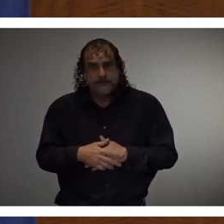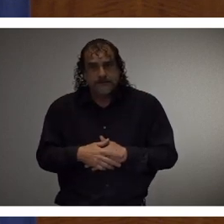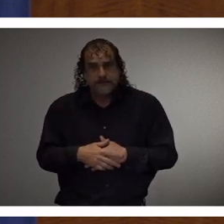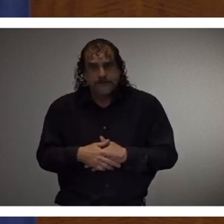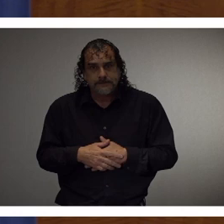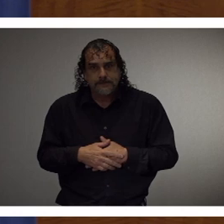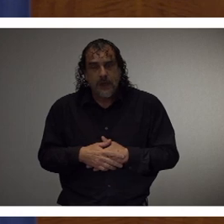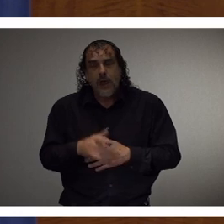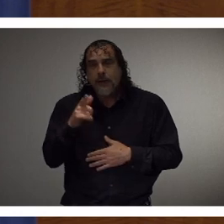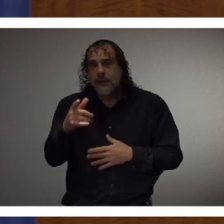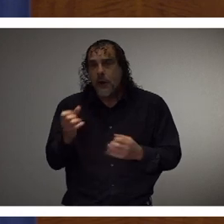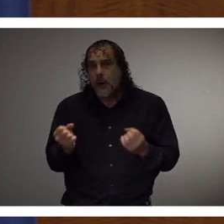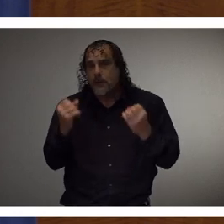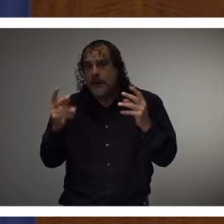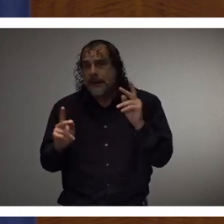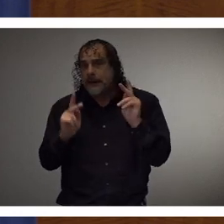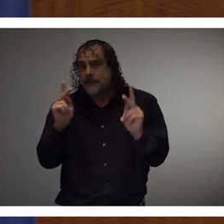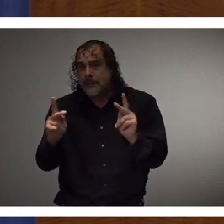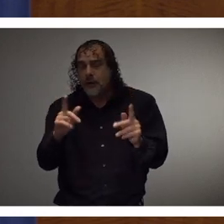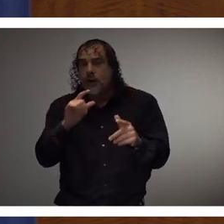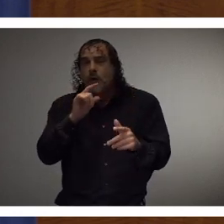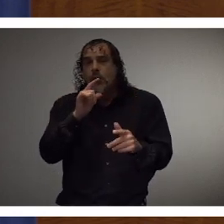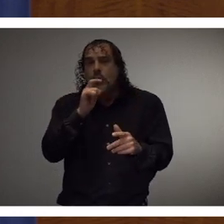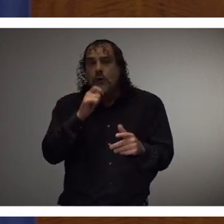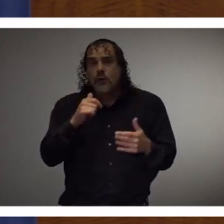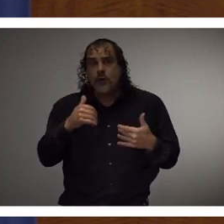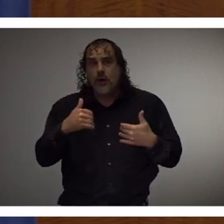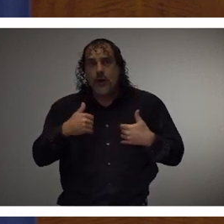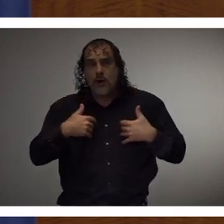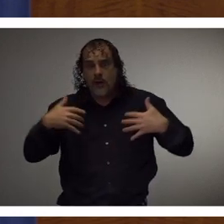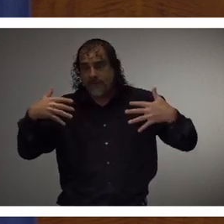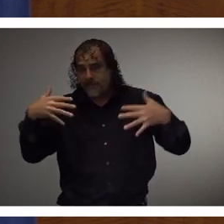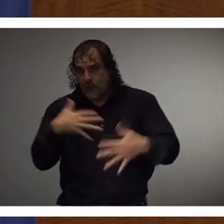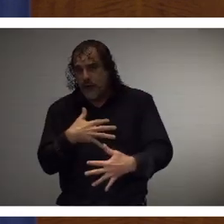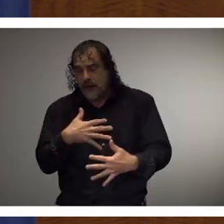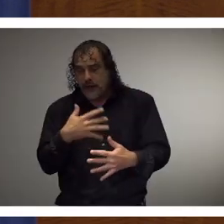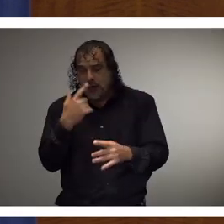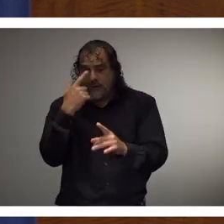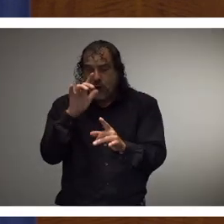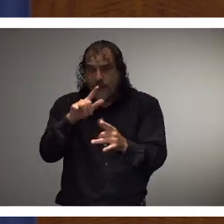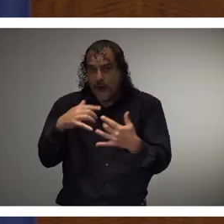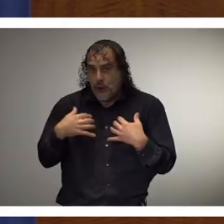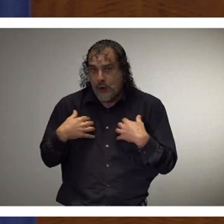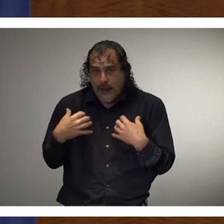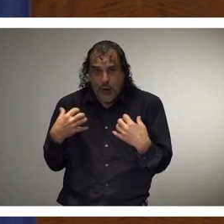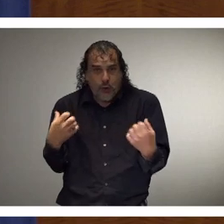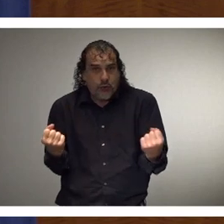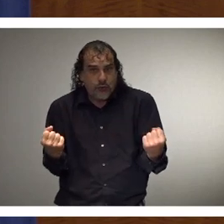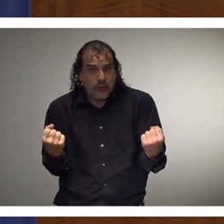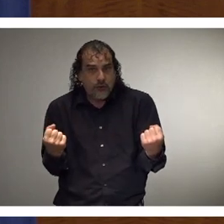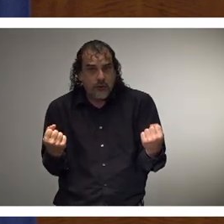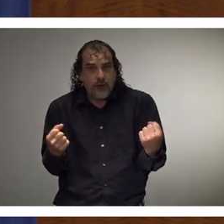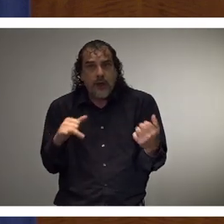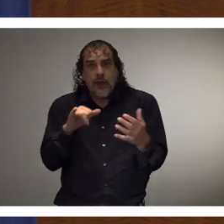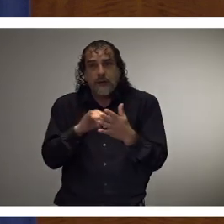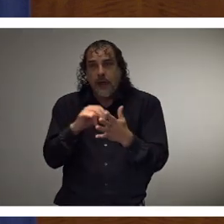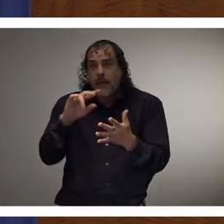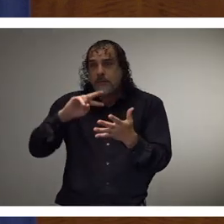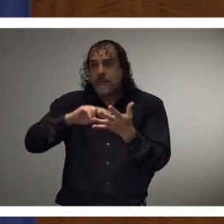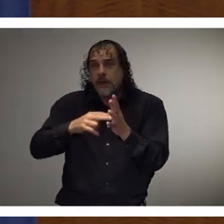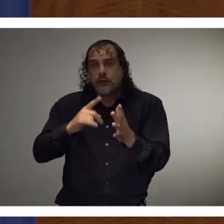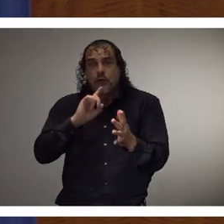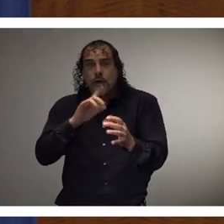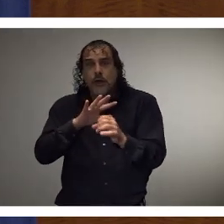There are a lot of Mississippians that are afraid for their health. That means real stress